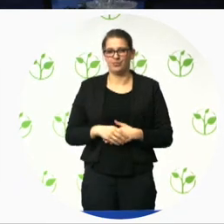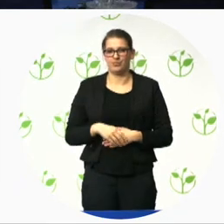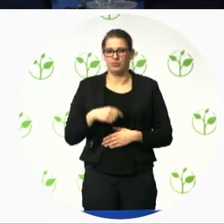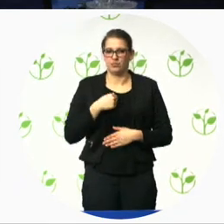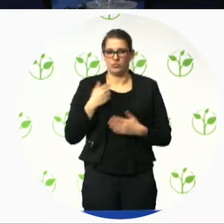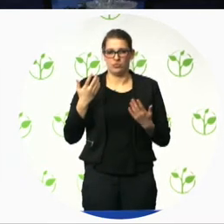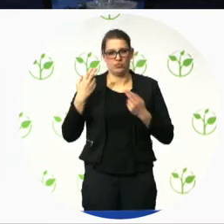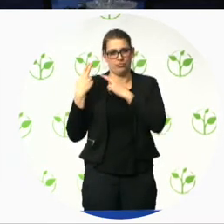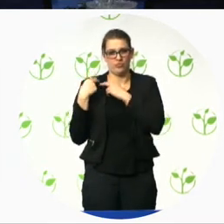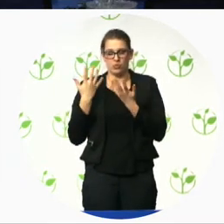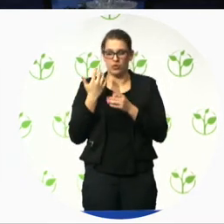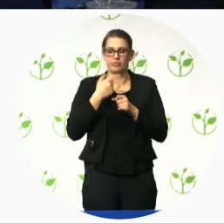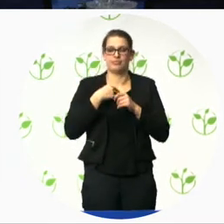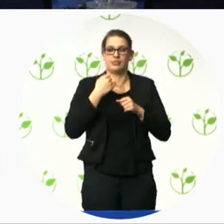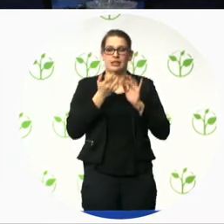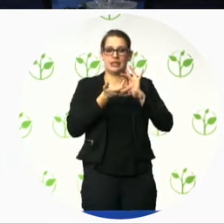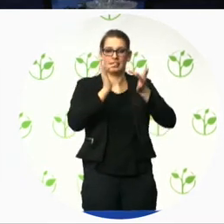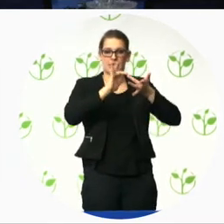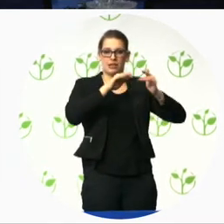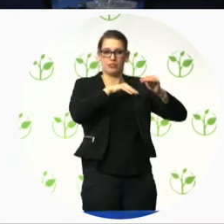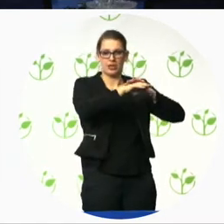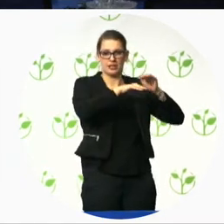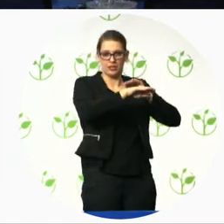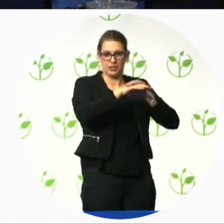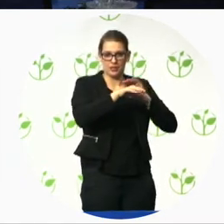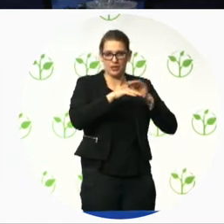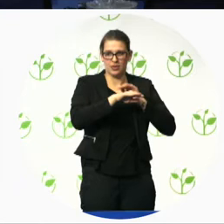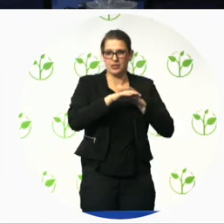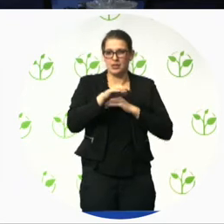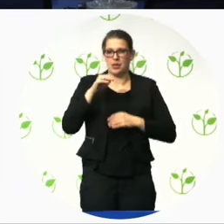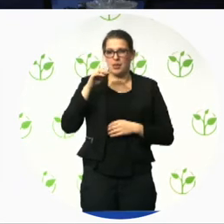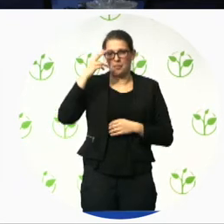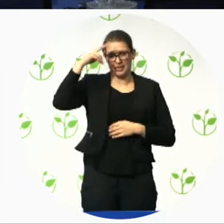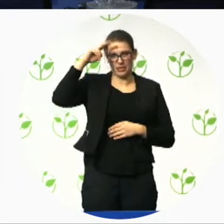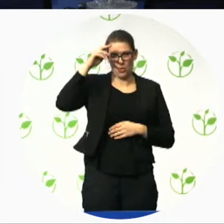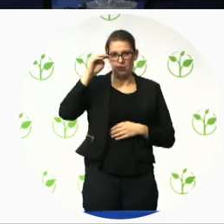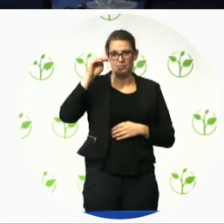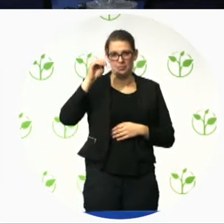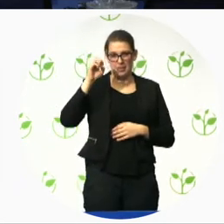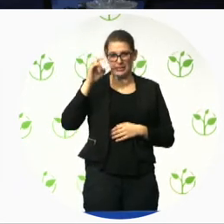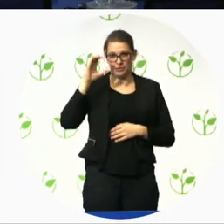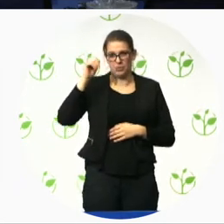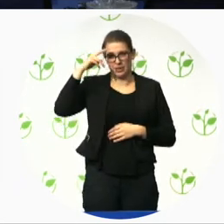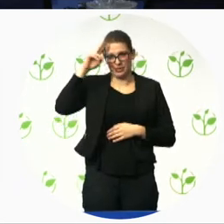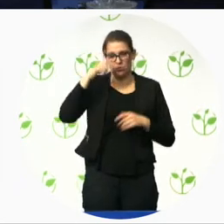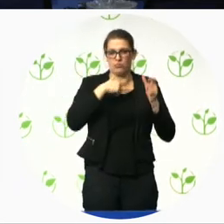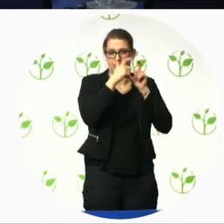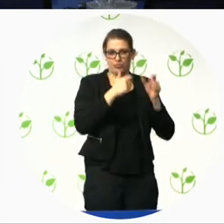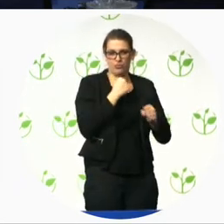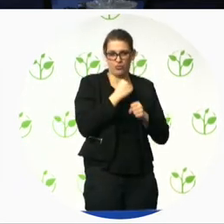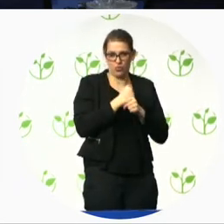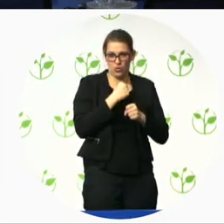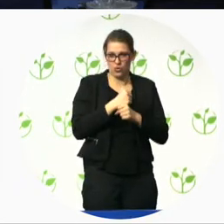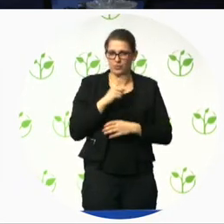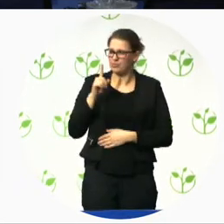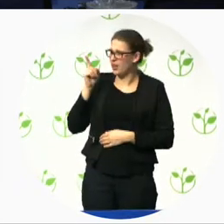web accessibility certificate from Austria we're trying to push forward a similar model in Mexico and I